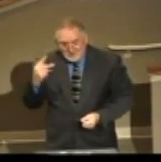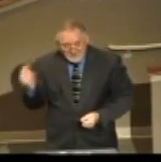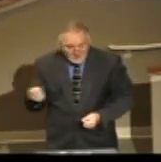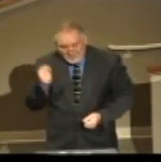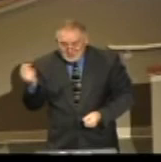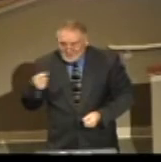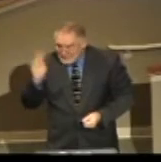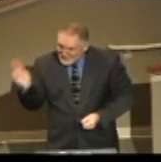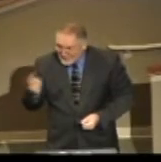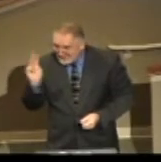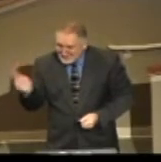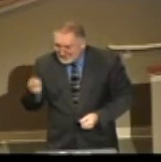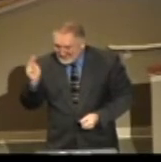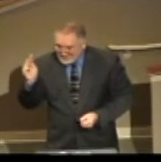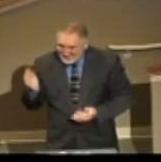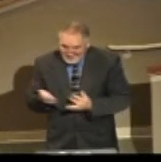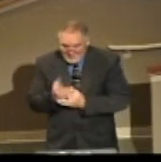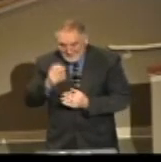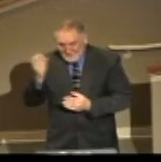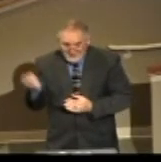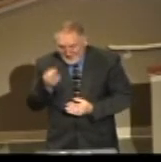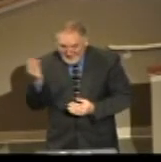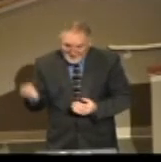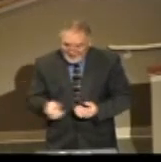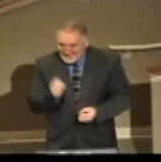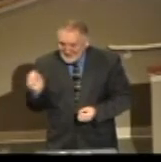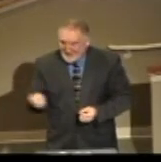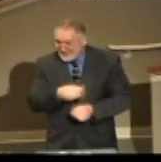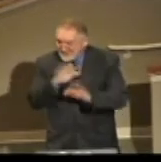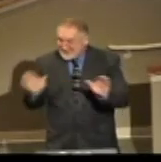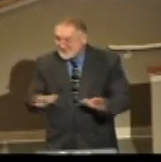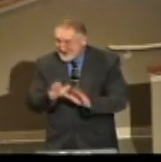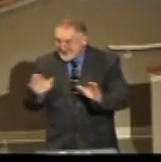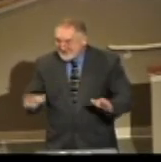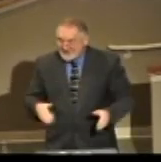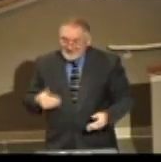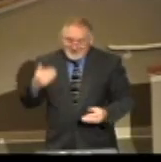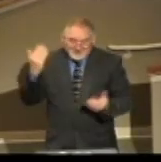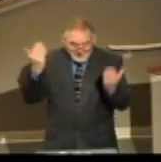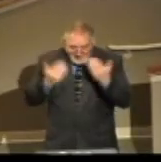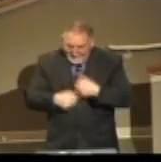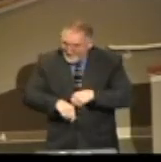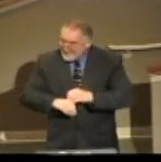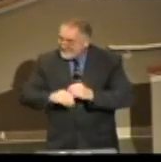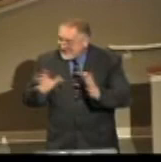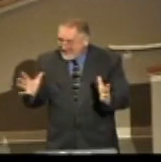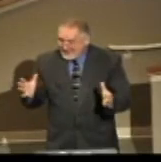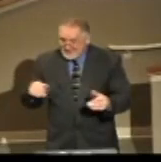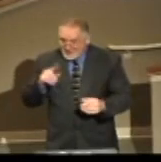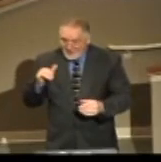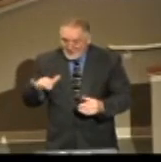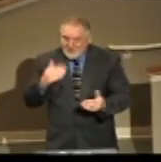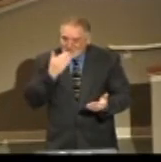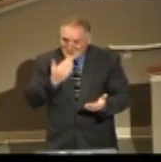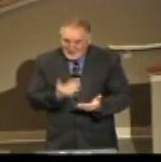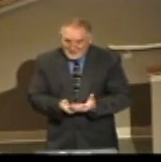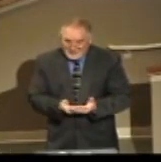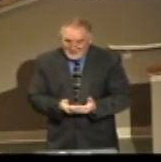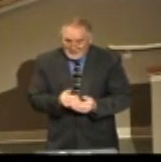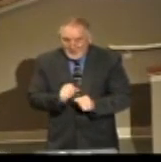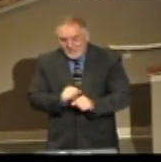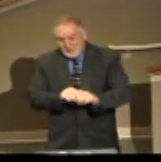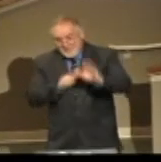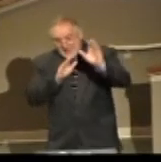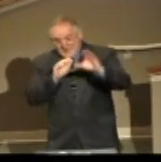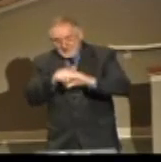the rest of the week. Can I get an amen? It's good in noontime and evening time. It's good in darkness or light. It's always good. On the mountains